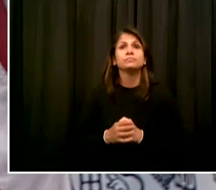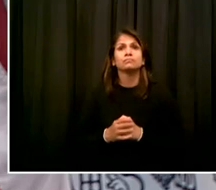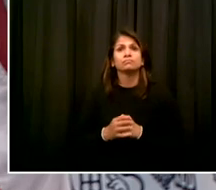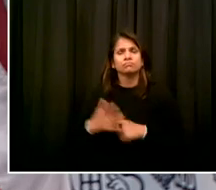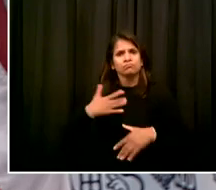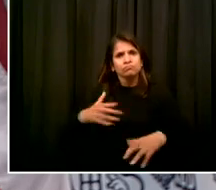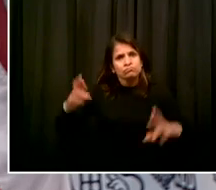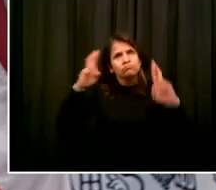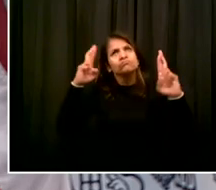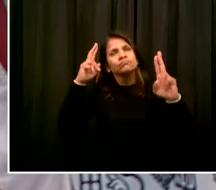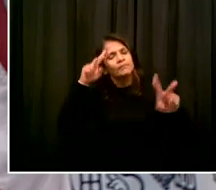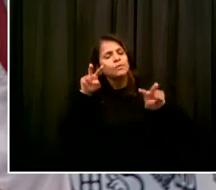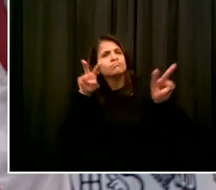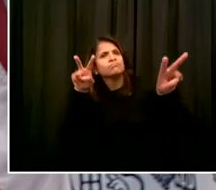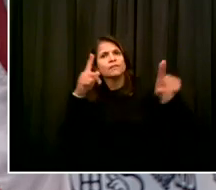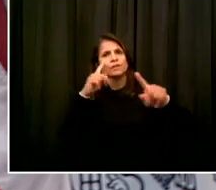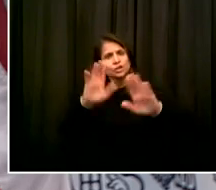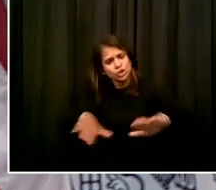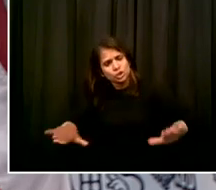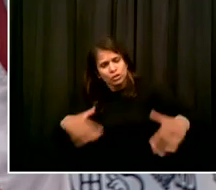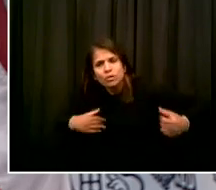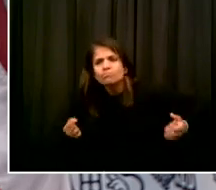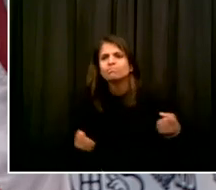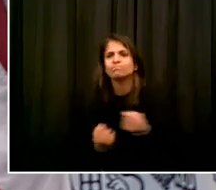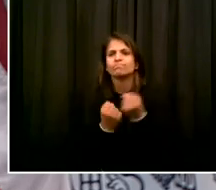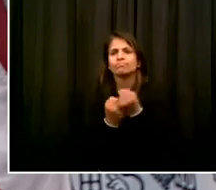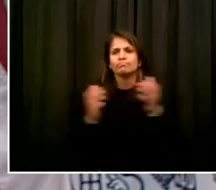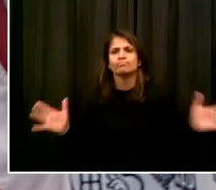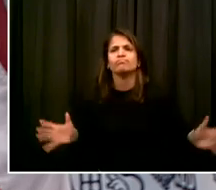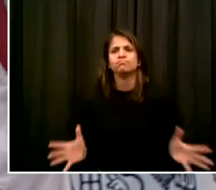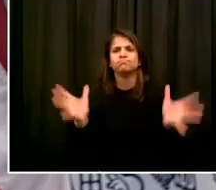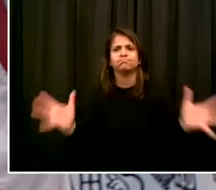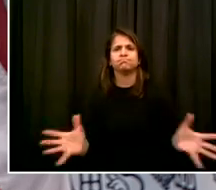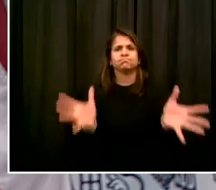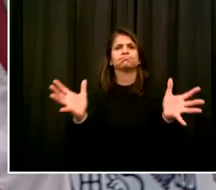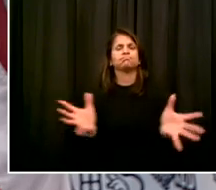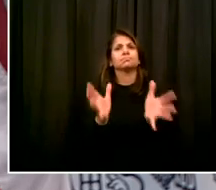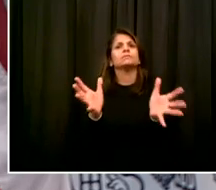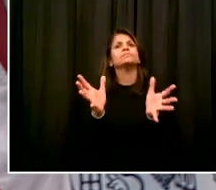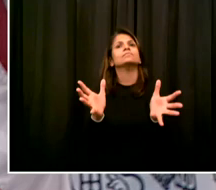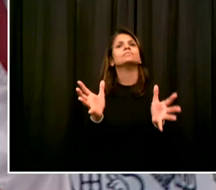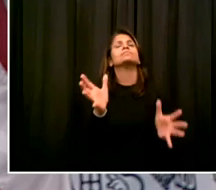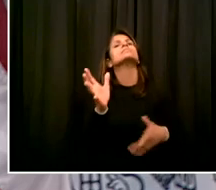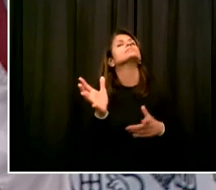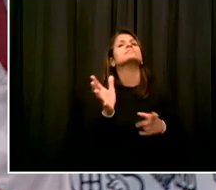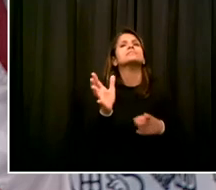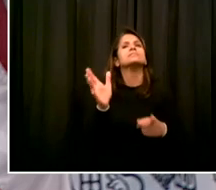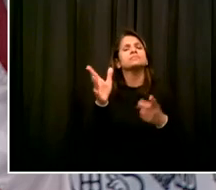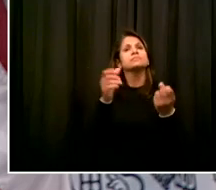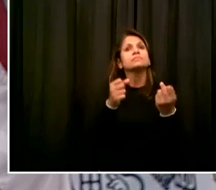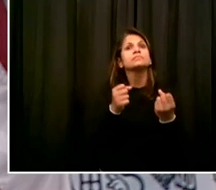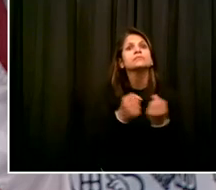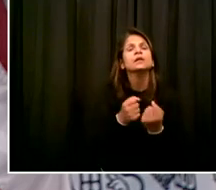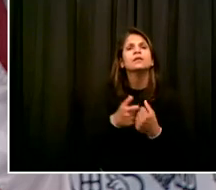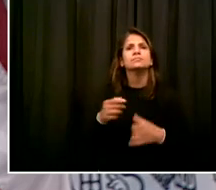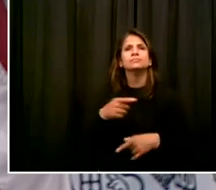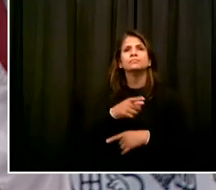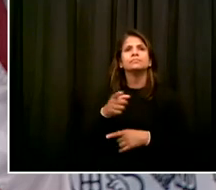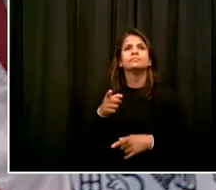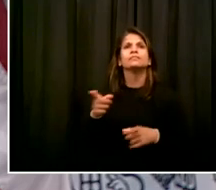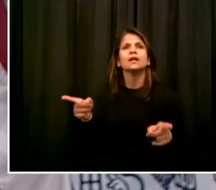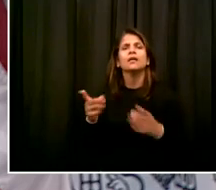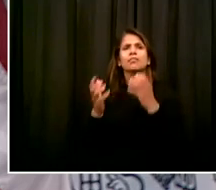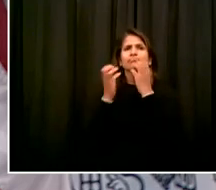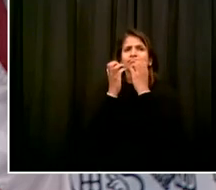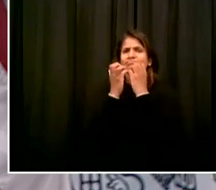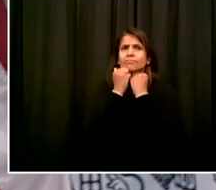we can only do right by them if they're there with loving, caring professionals who can help them and support them. And this is part of